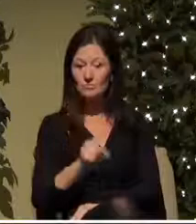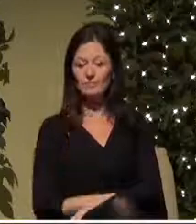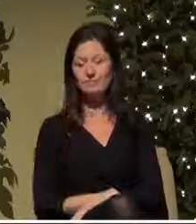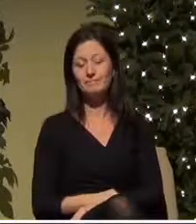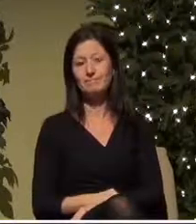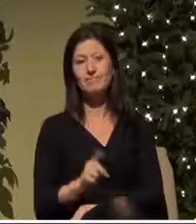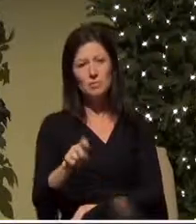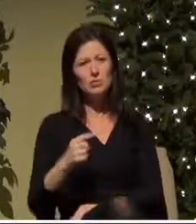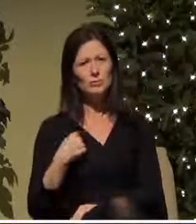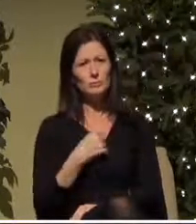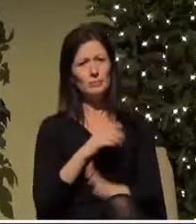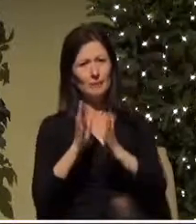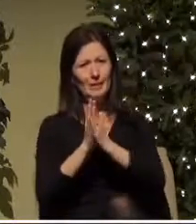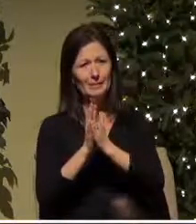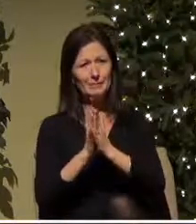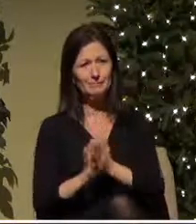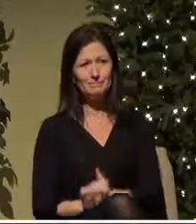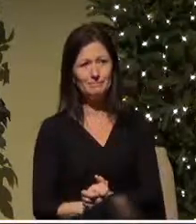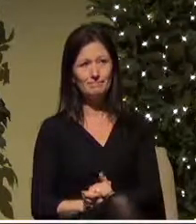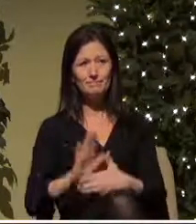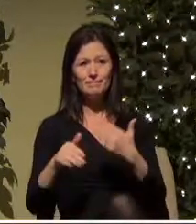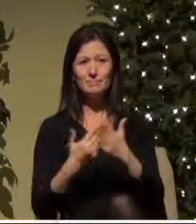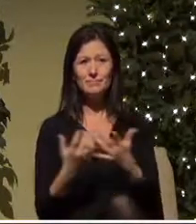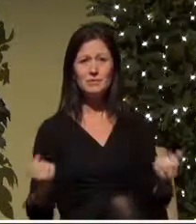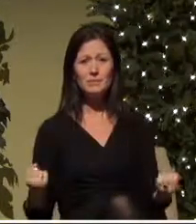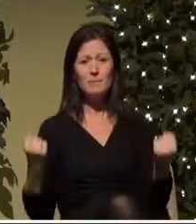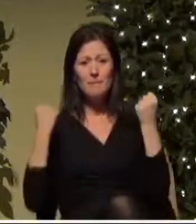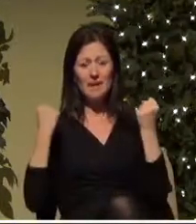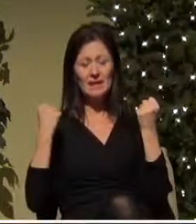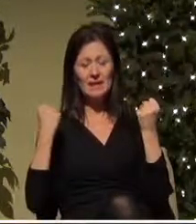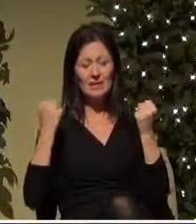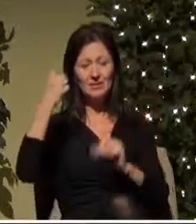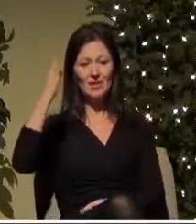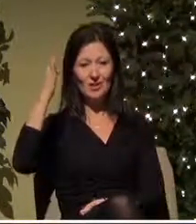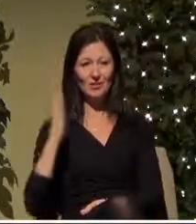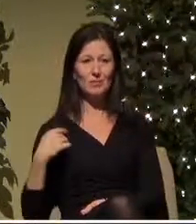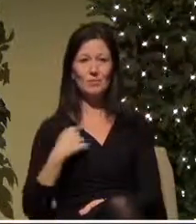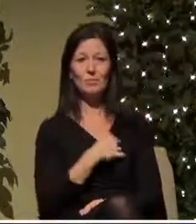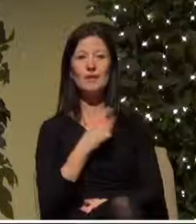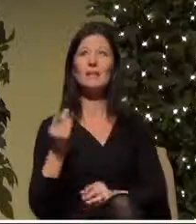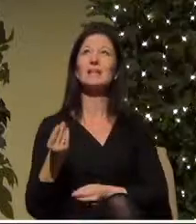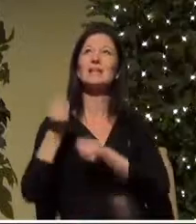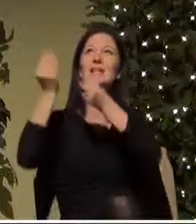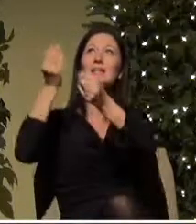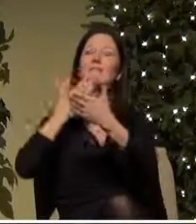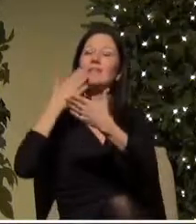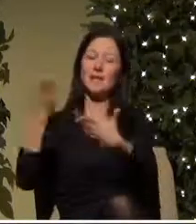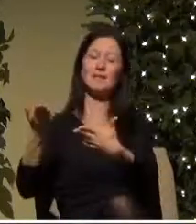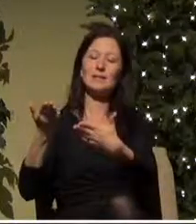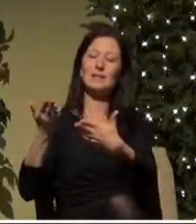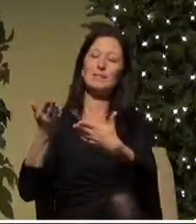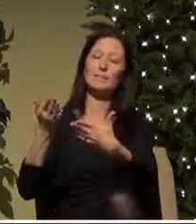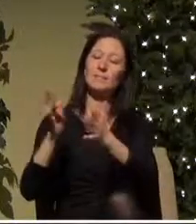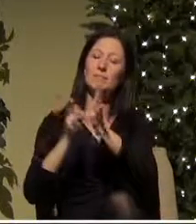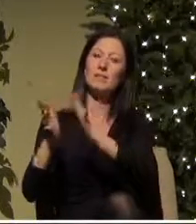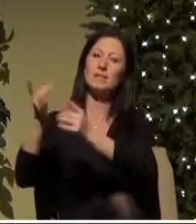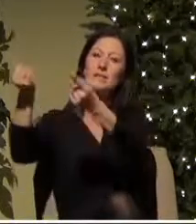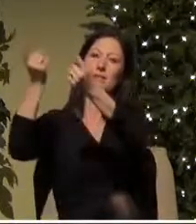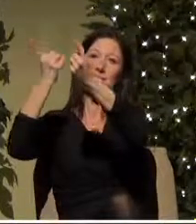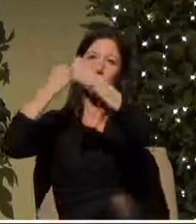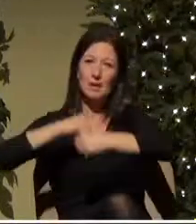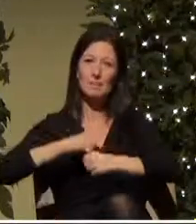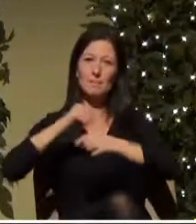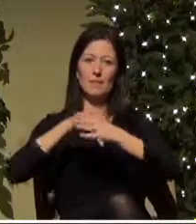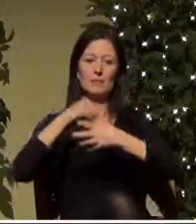almighty God we give you thanks we give you thanks that Jesus has come into the world we give you